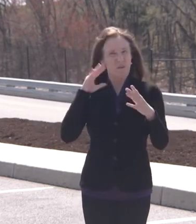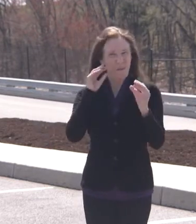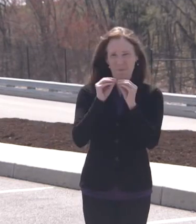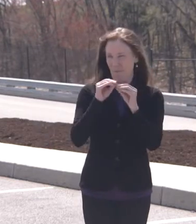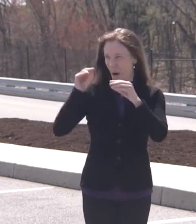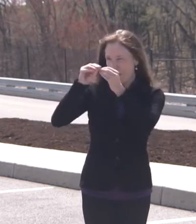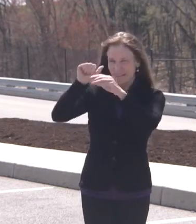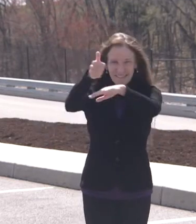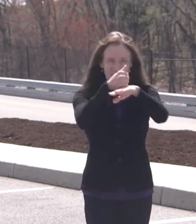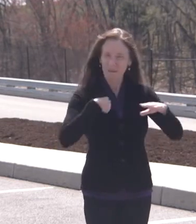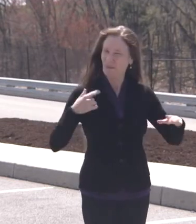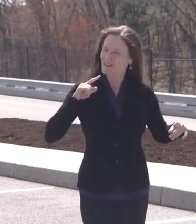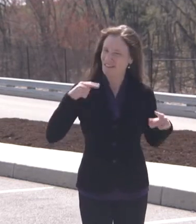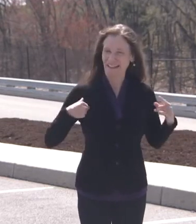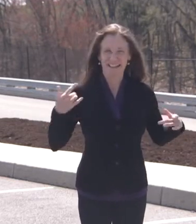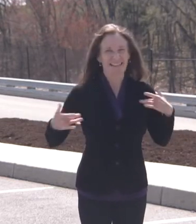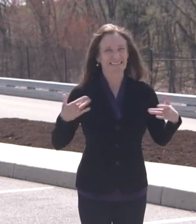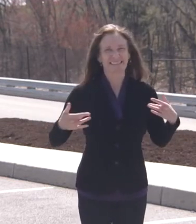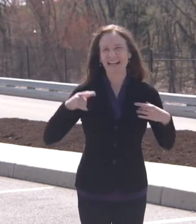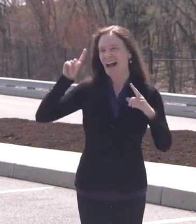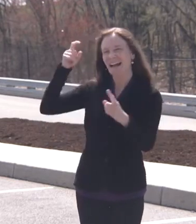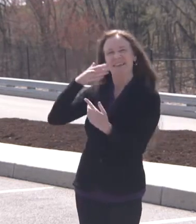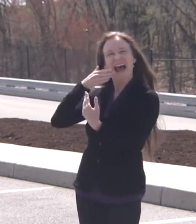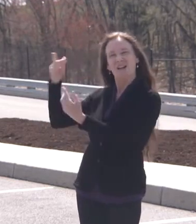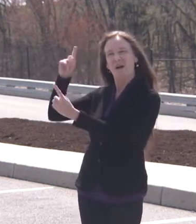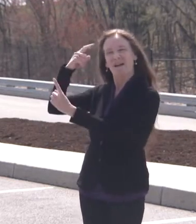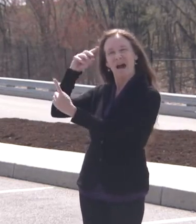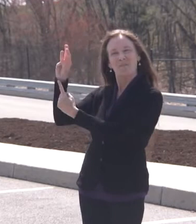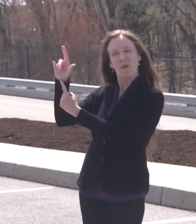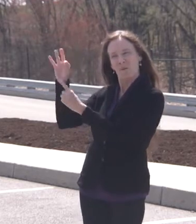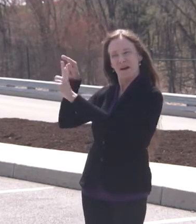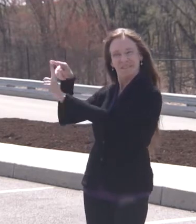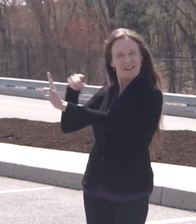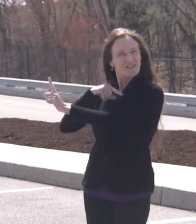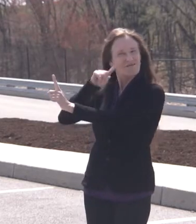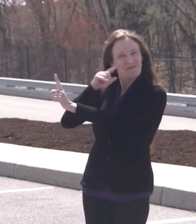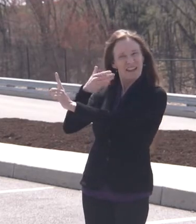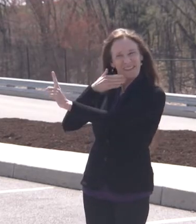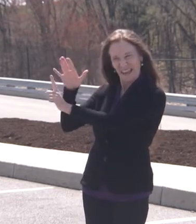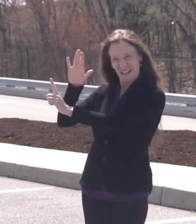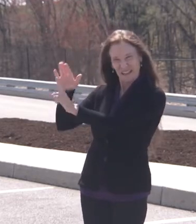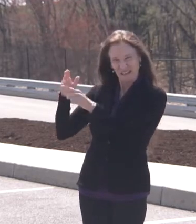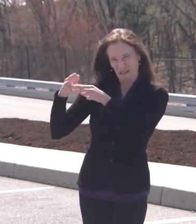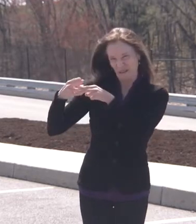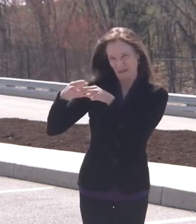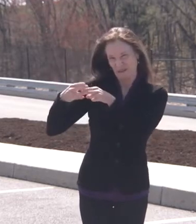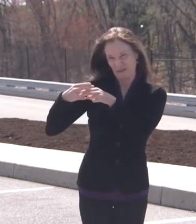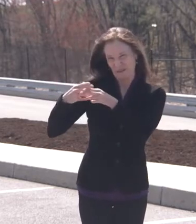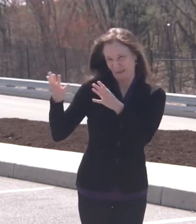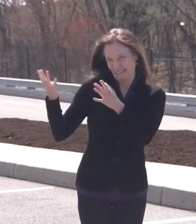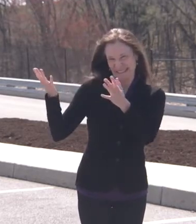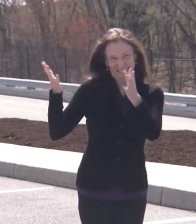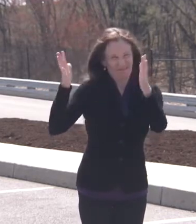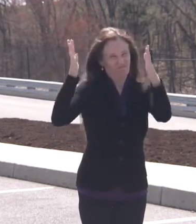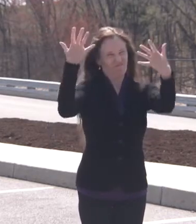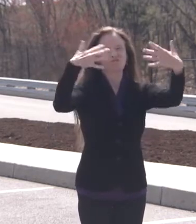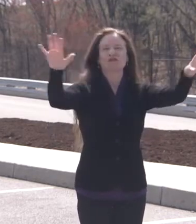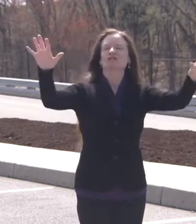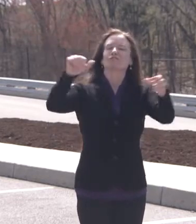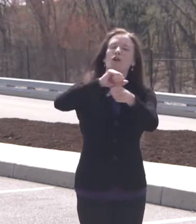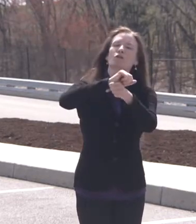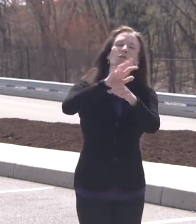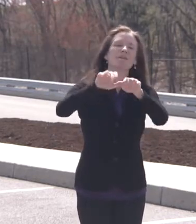Governor Wolfe well as we move into the late and hopefully final stages of the pandemic. Governor Wolfe.